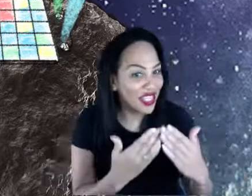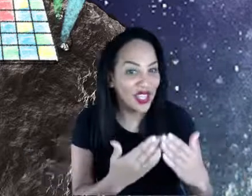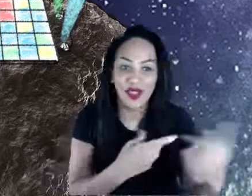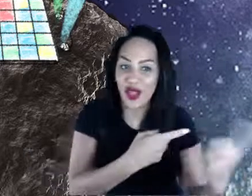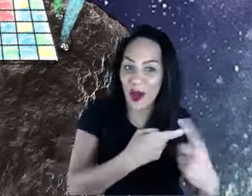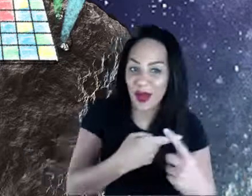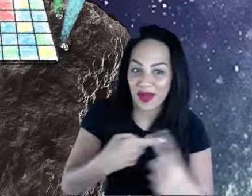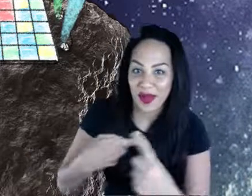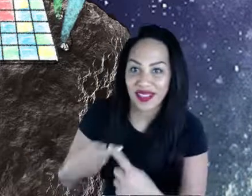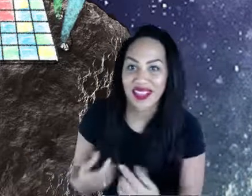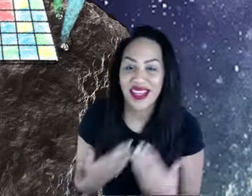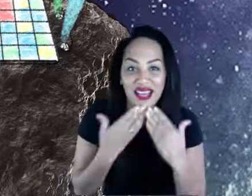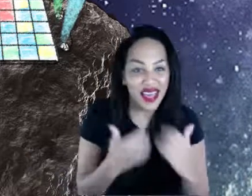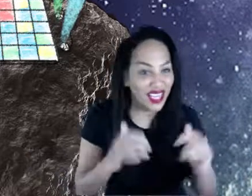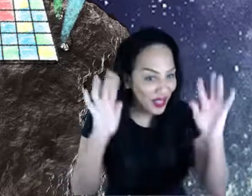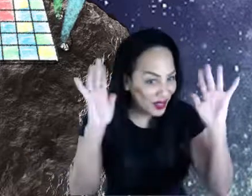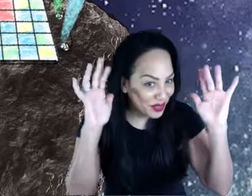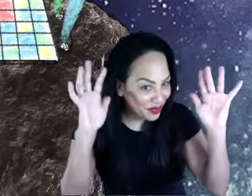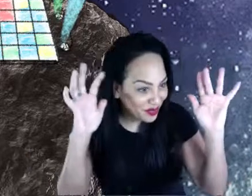Quick round of applause for us. thank you.